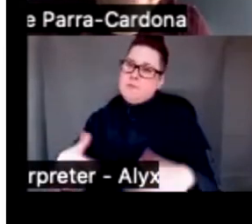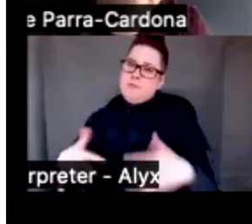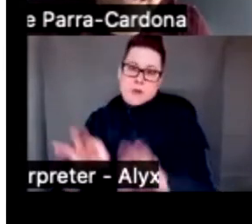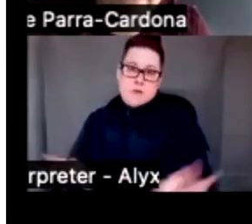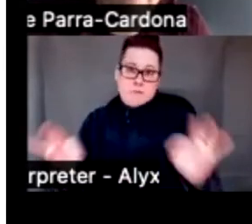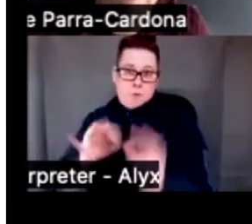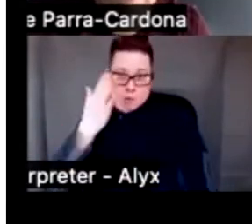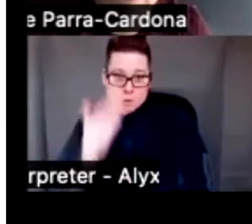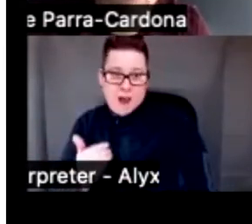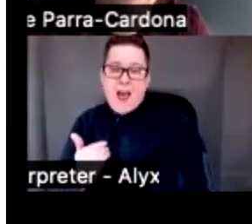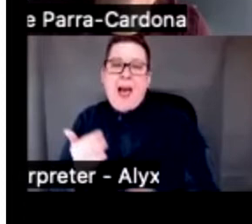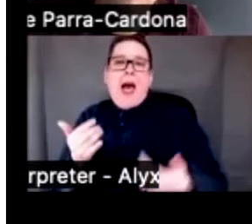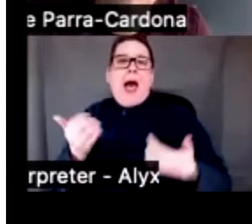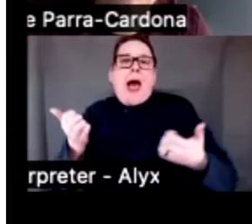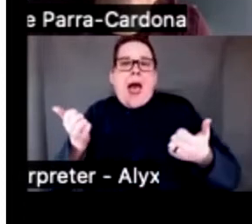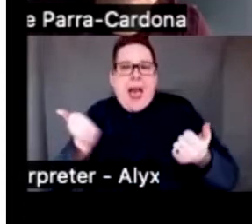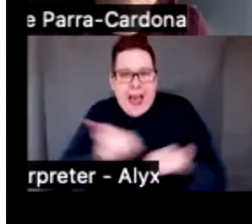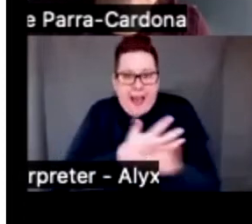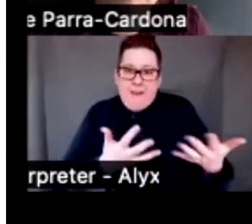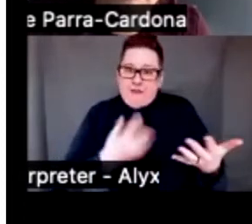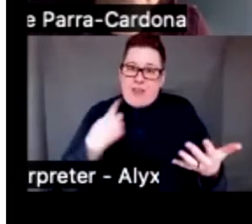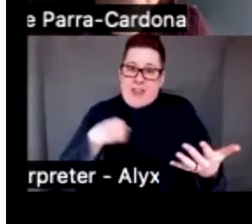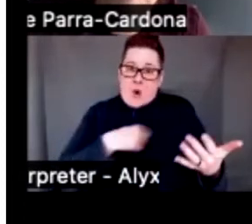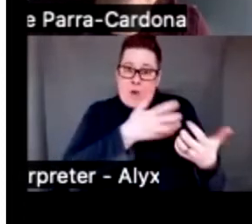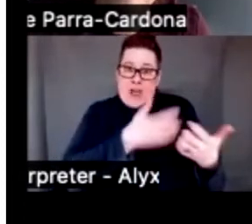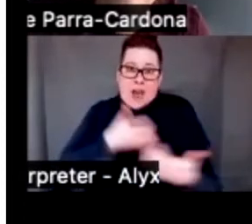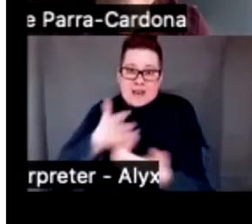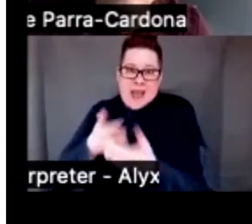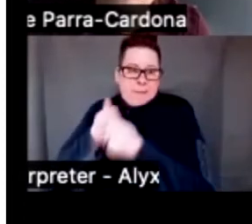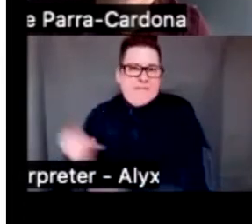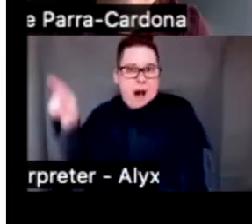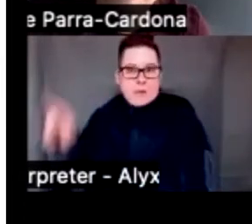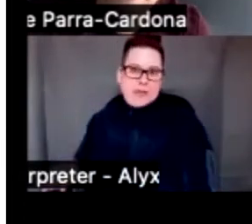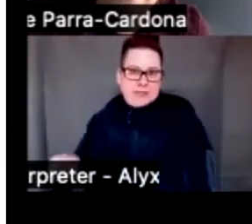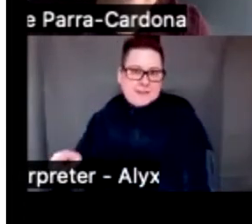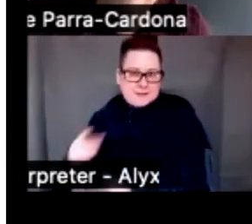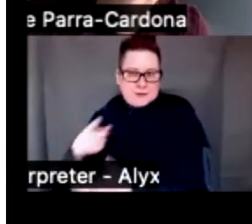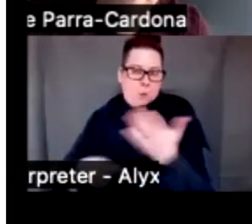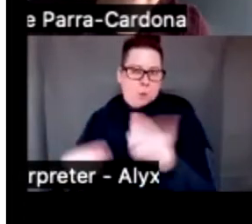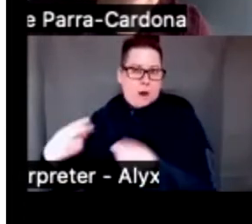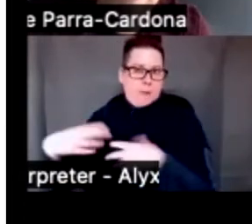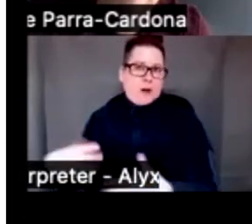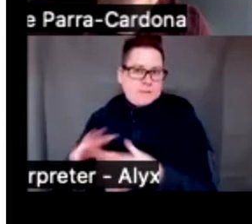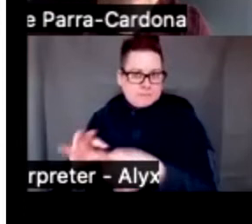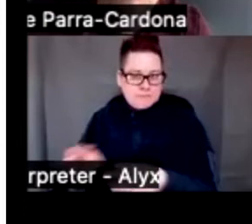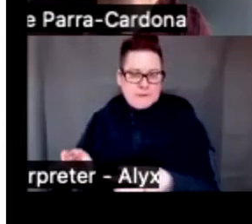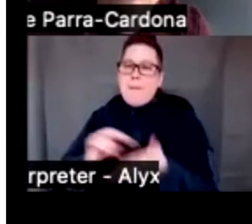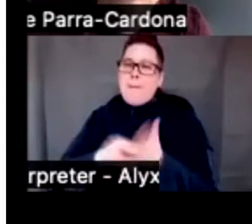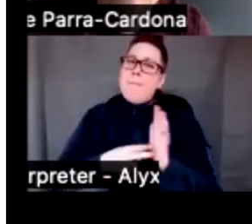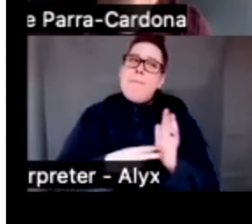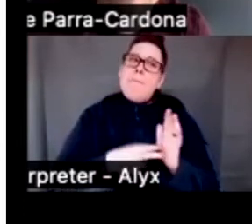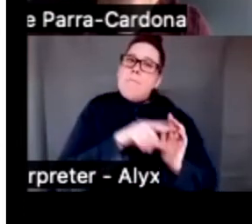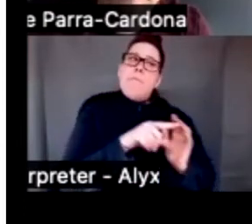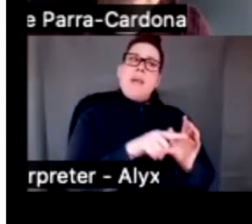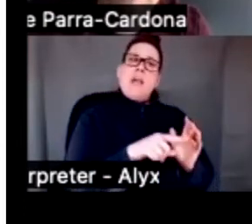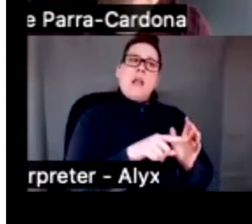we adapted everything according to the voices of participants. So we maintained the essence of the core